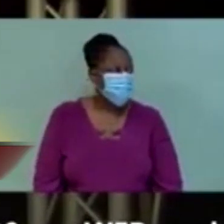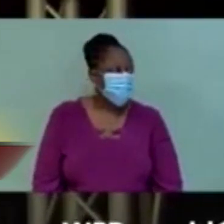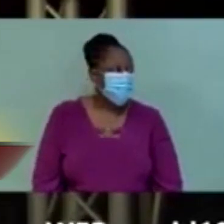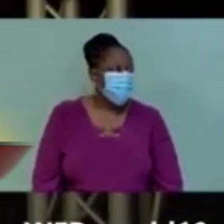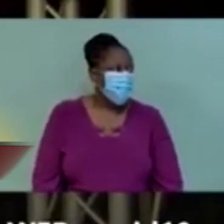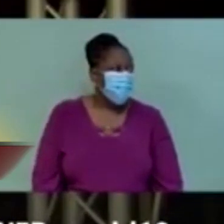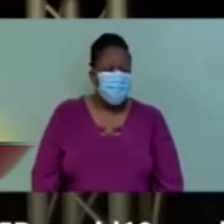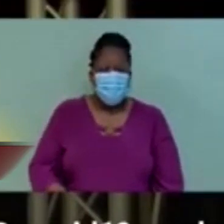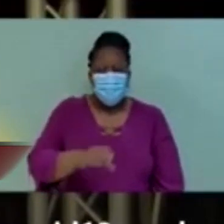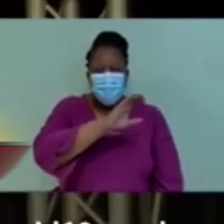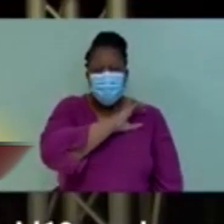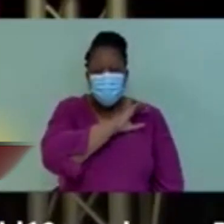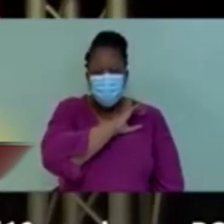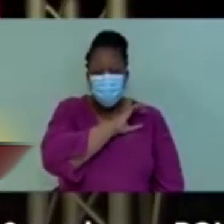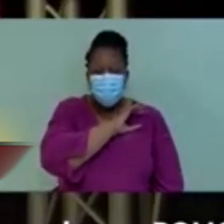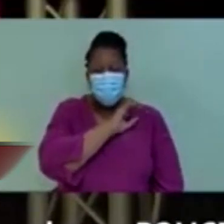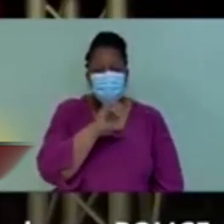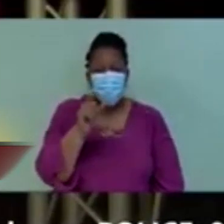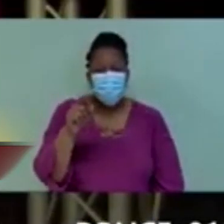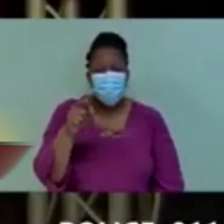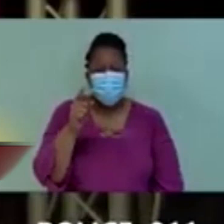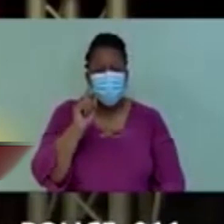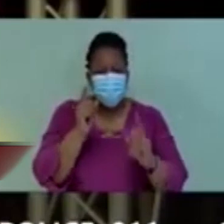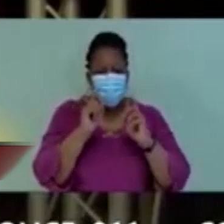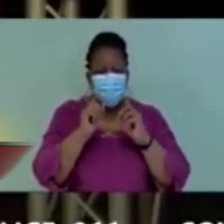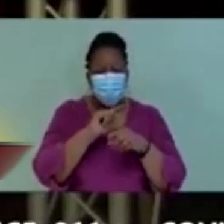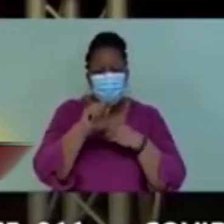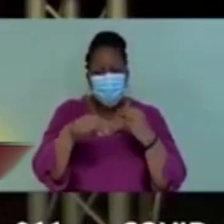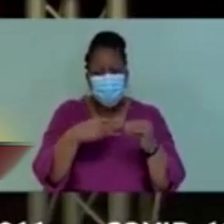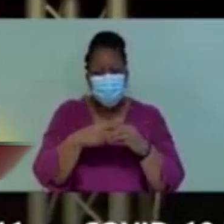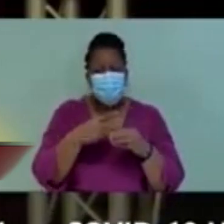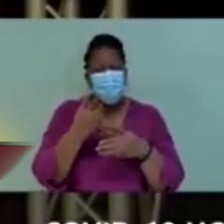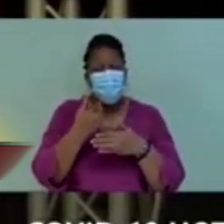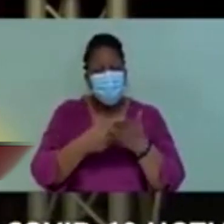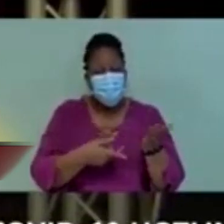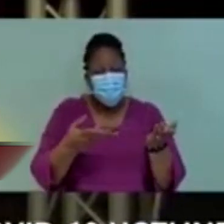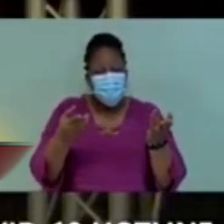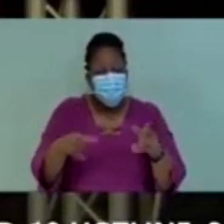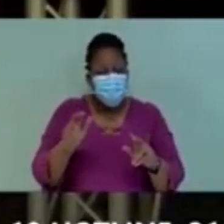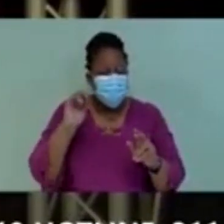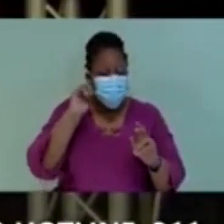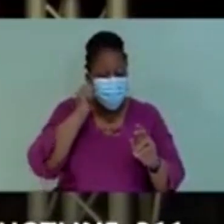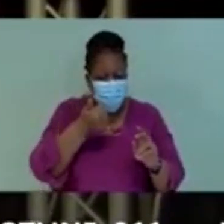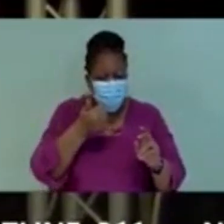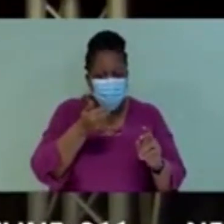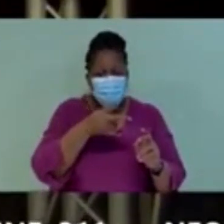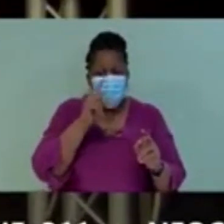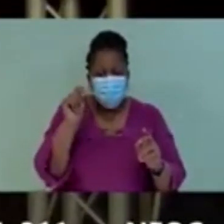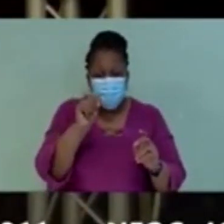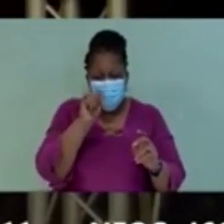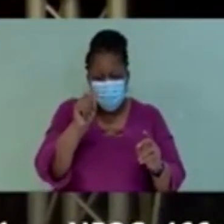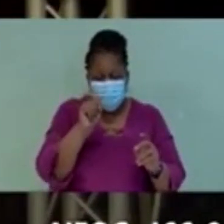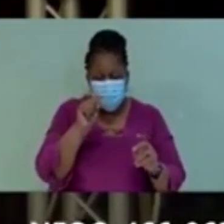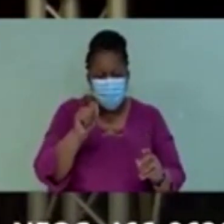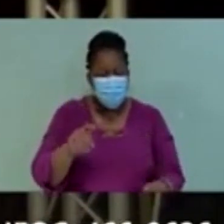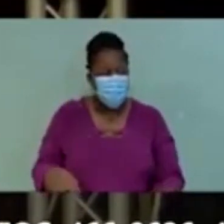the limited days of operation that are going to happen tomorrow, Monday and Tuesday.